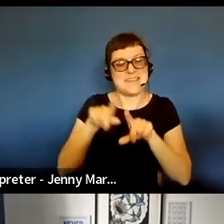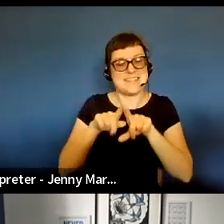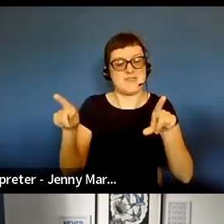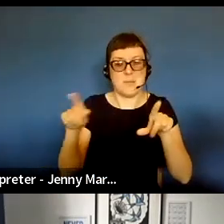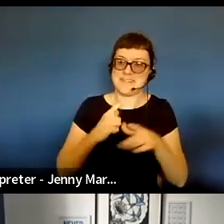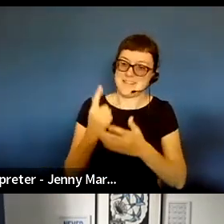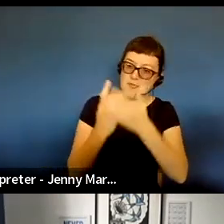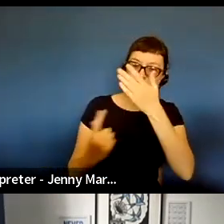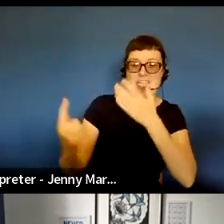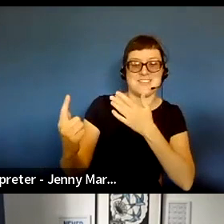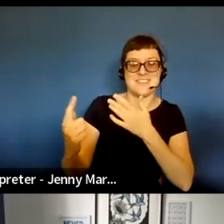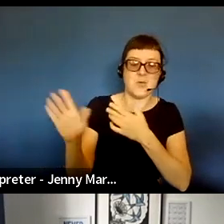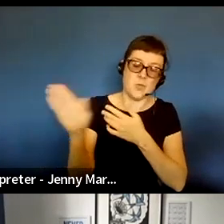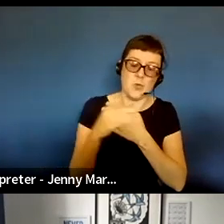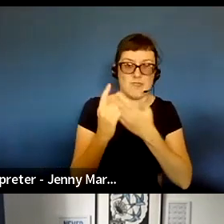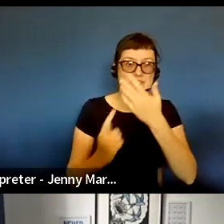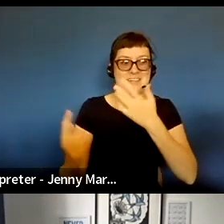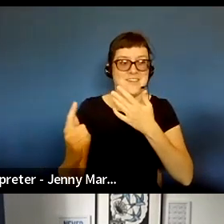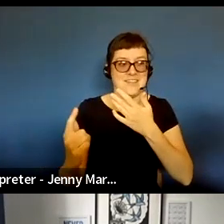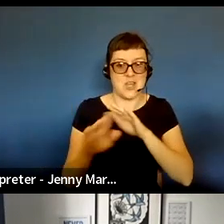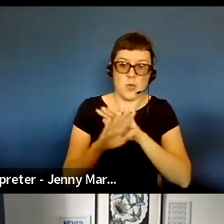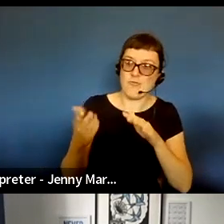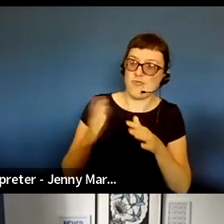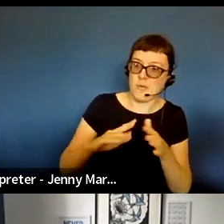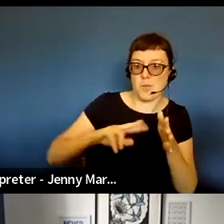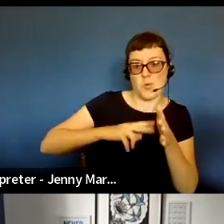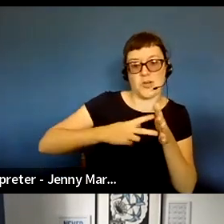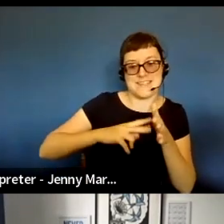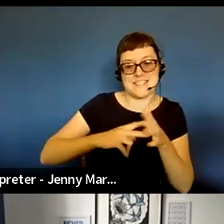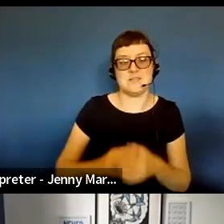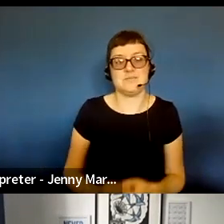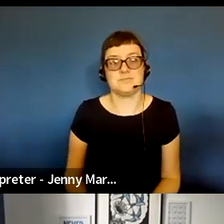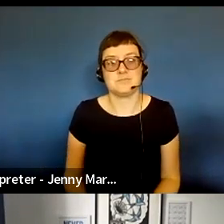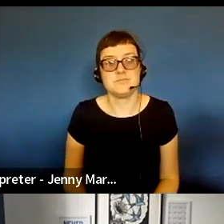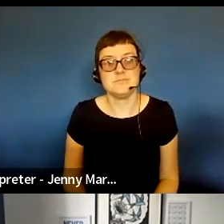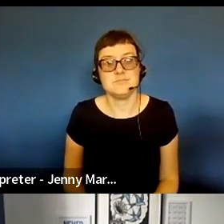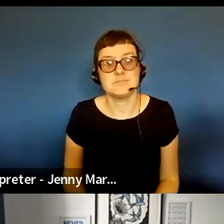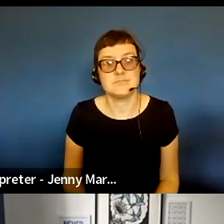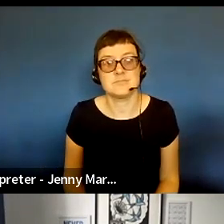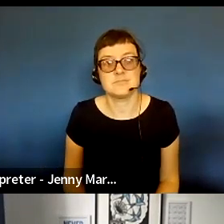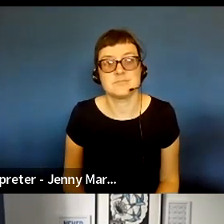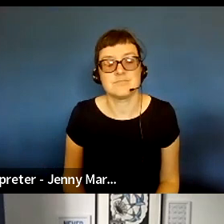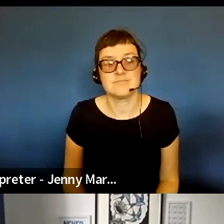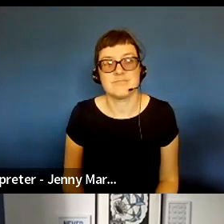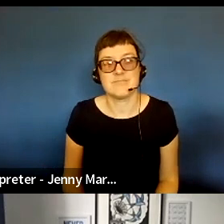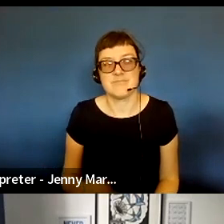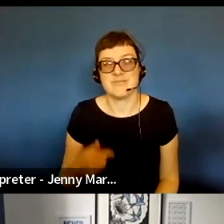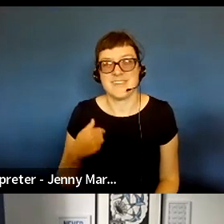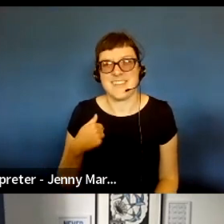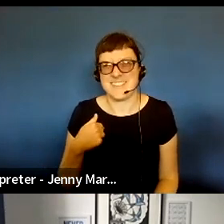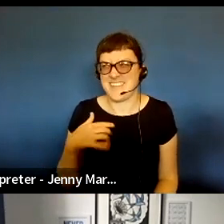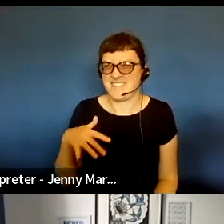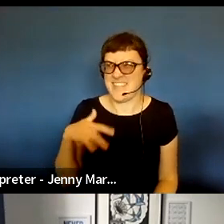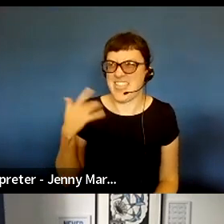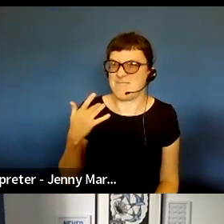freelancer to freelancer, rather than from an organizational perspective so we don't feel in a position to ever